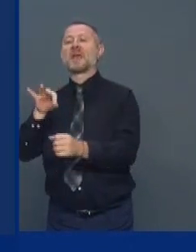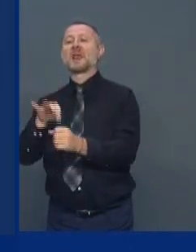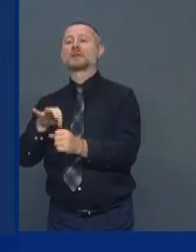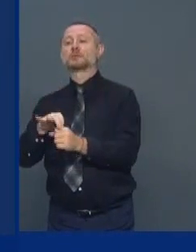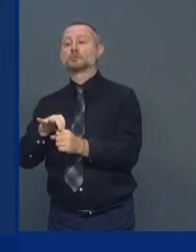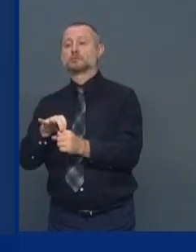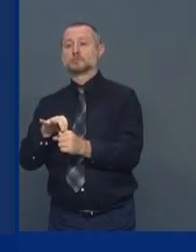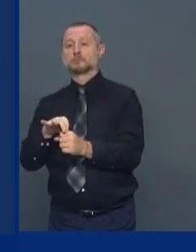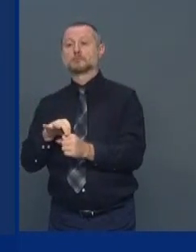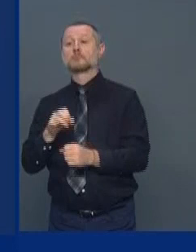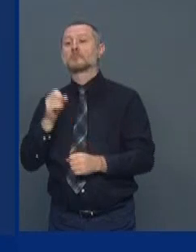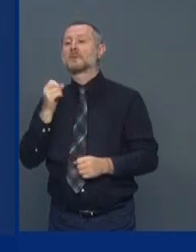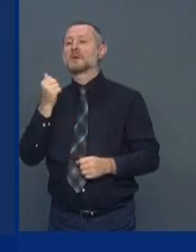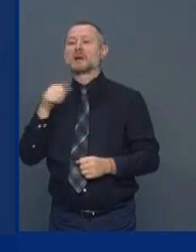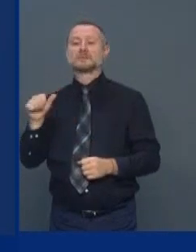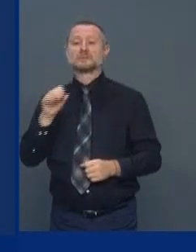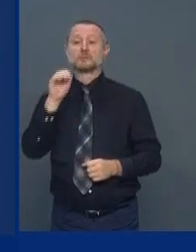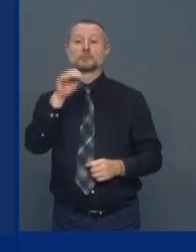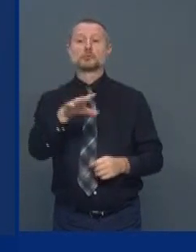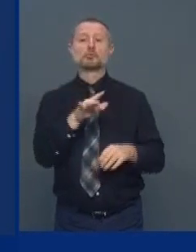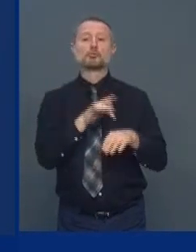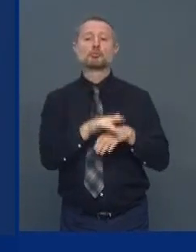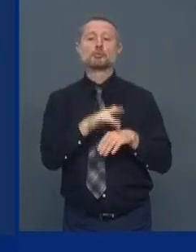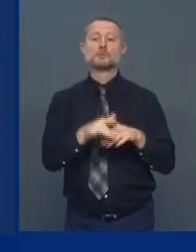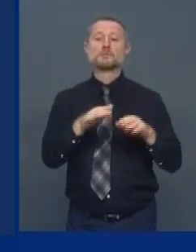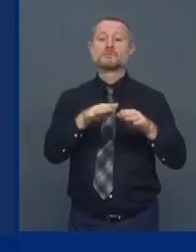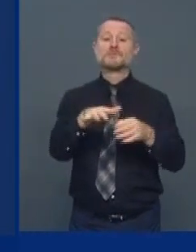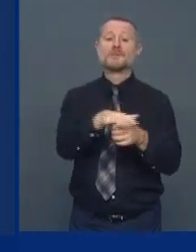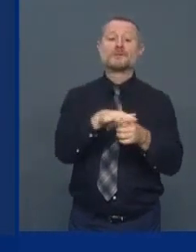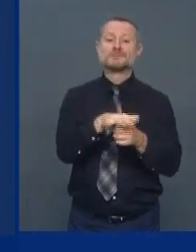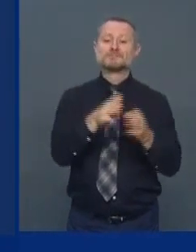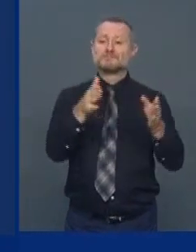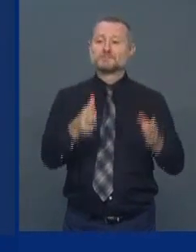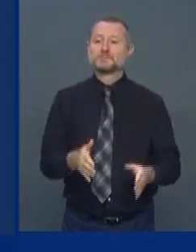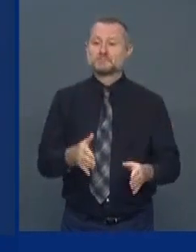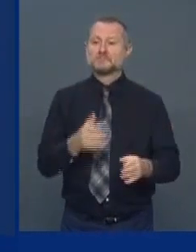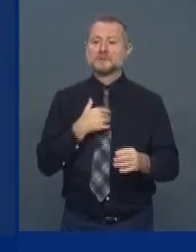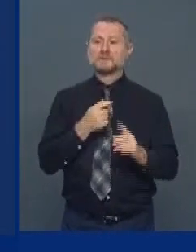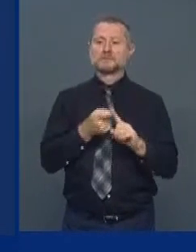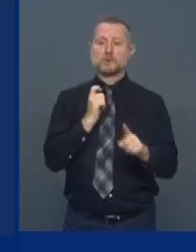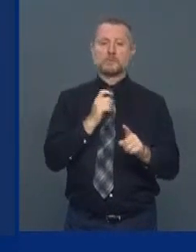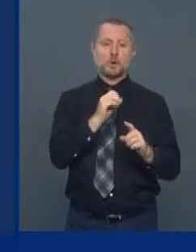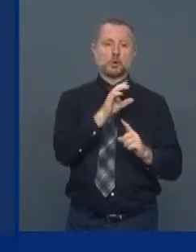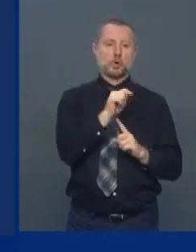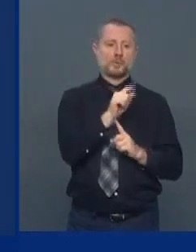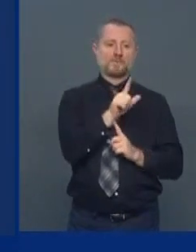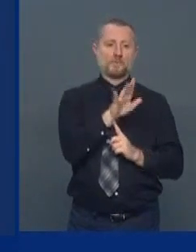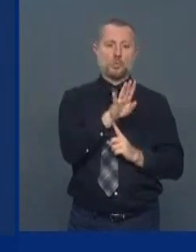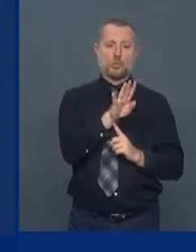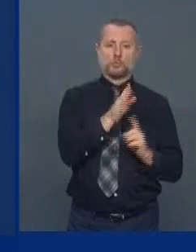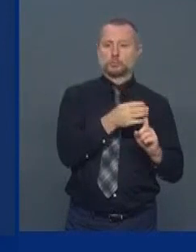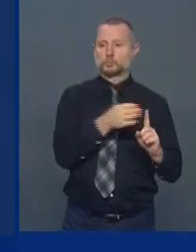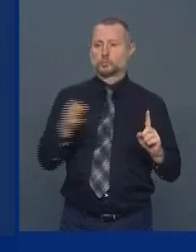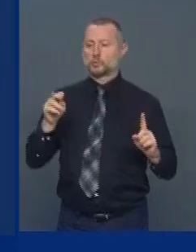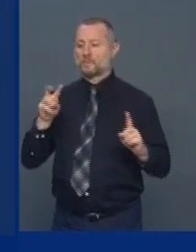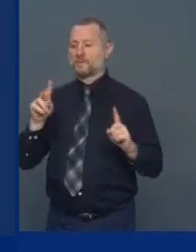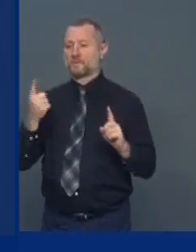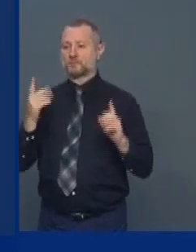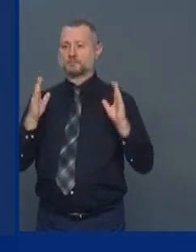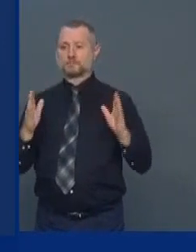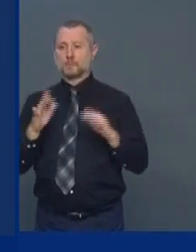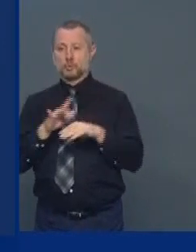in your county during the early voting period, October 24th to November 1. Okay? So you request a ballot, you get the ballot.